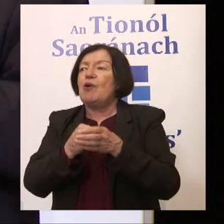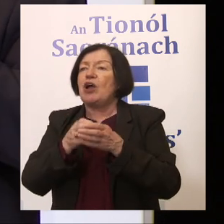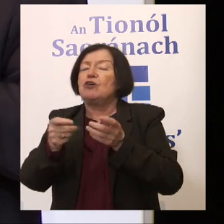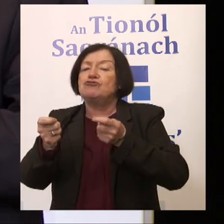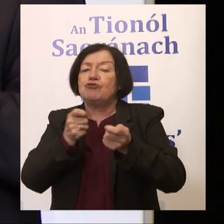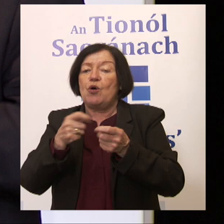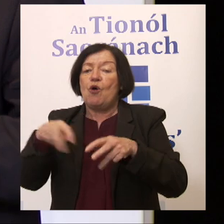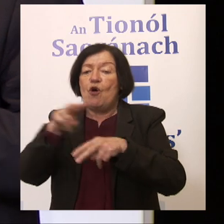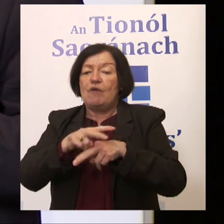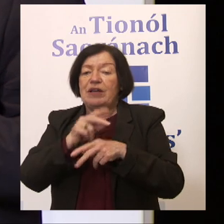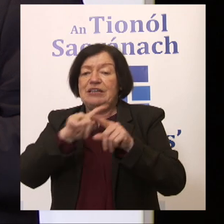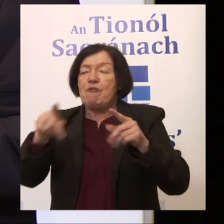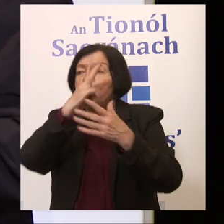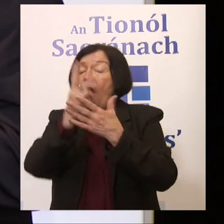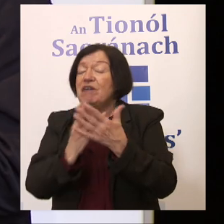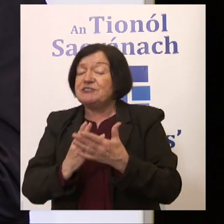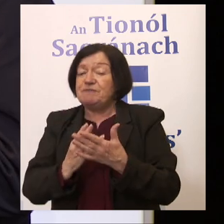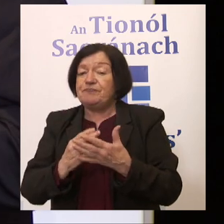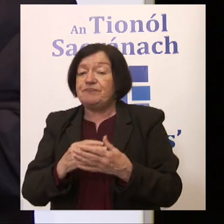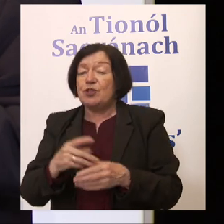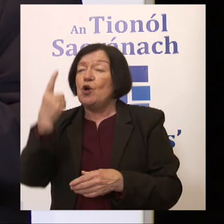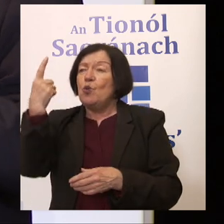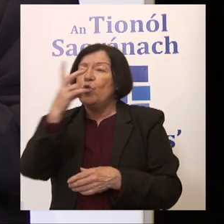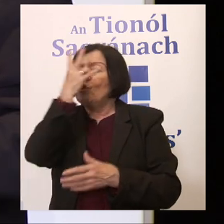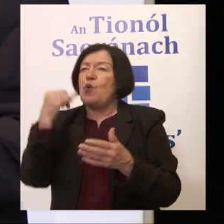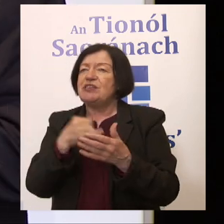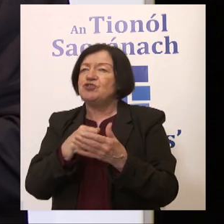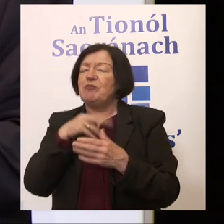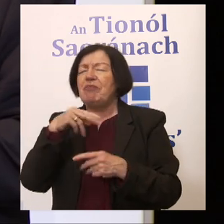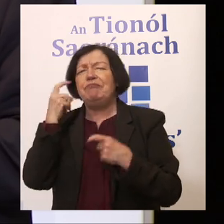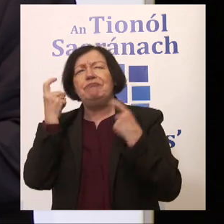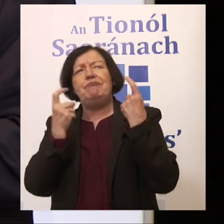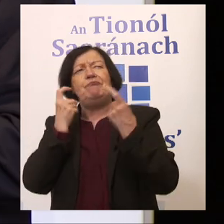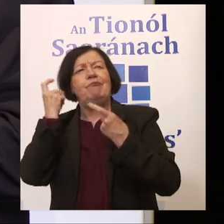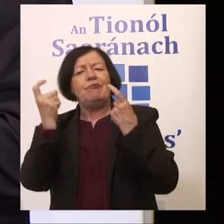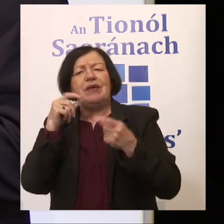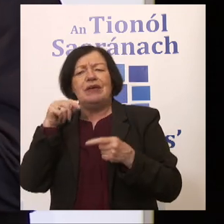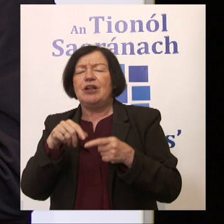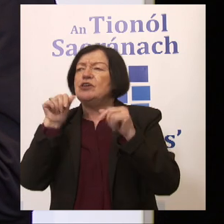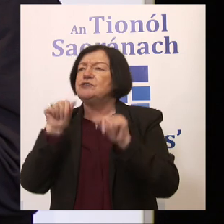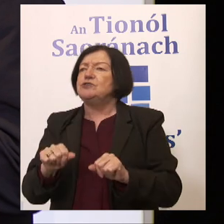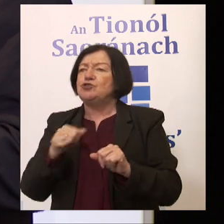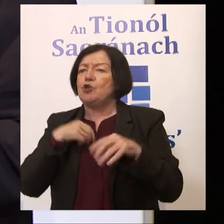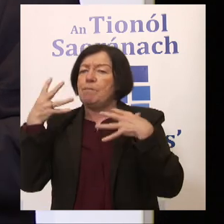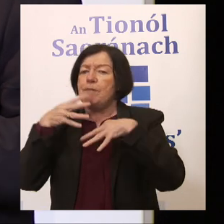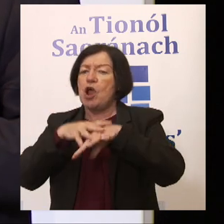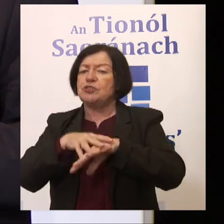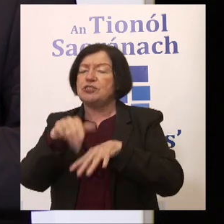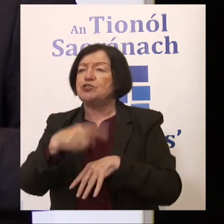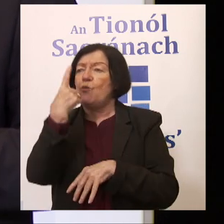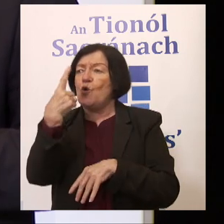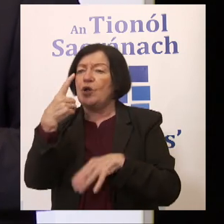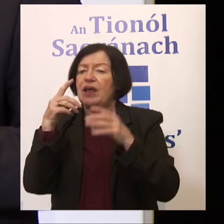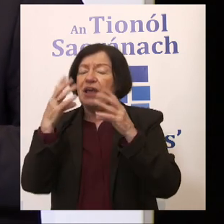control over significant elements of it. Now one question that we might pose is, would it be appropriate to merge these into a single